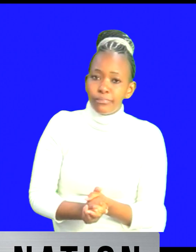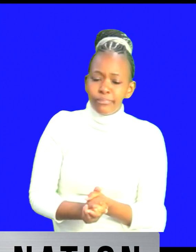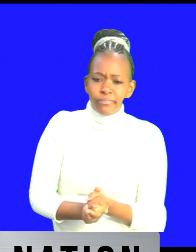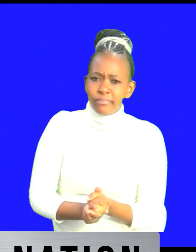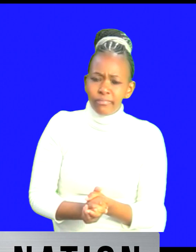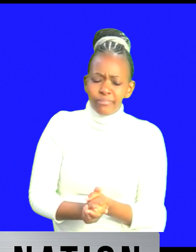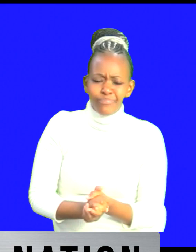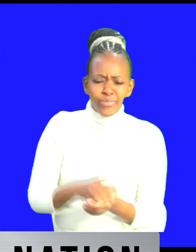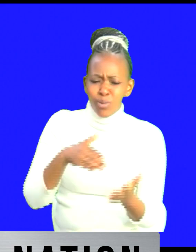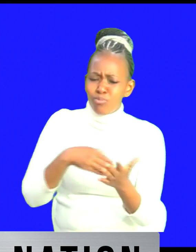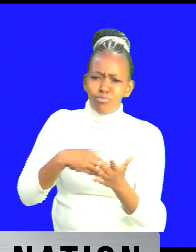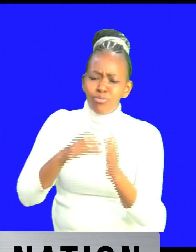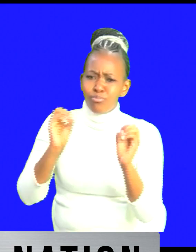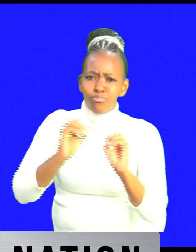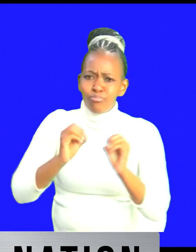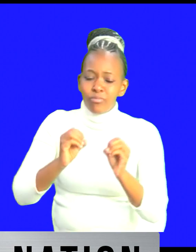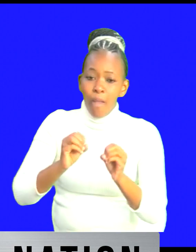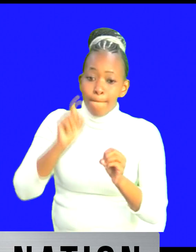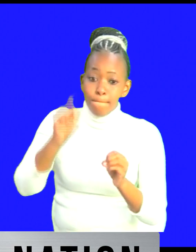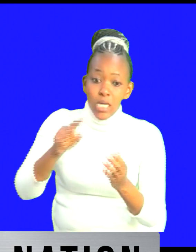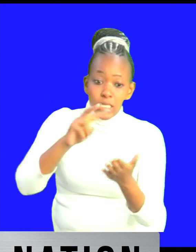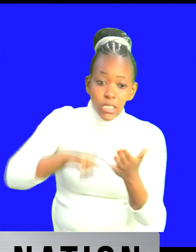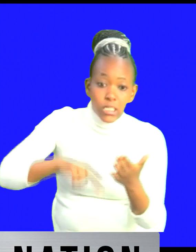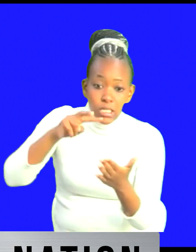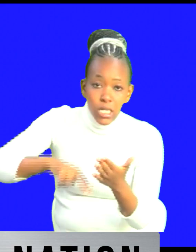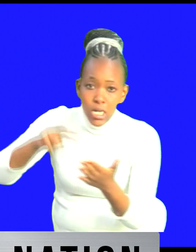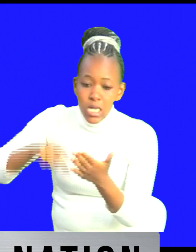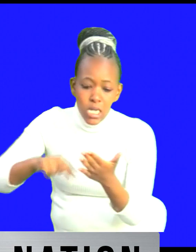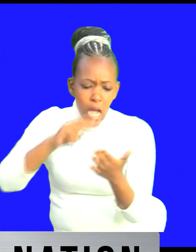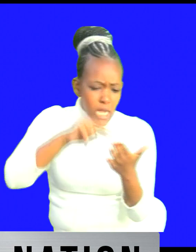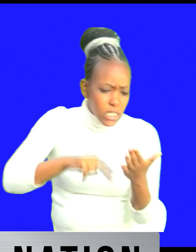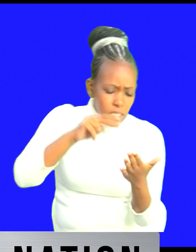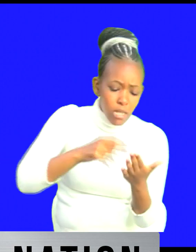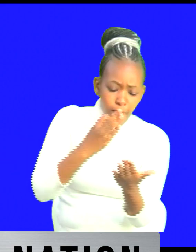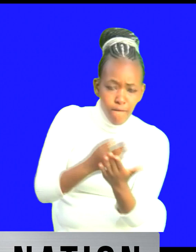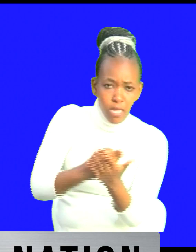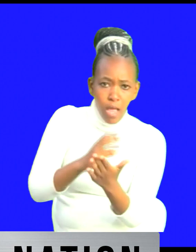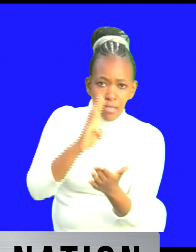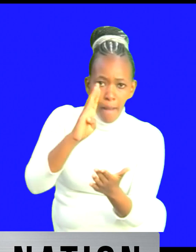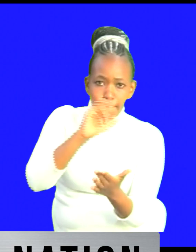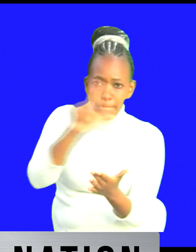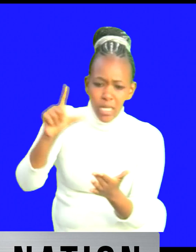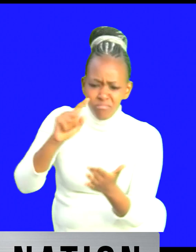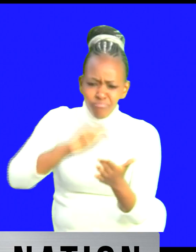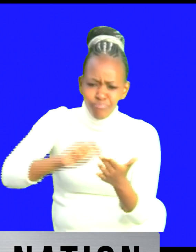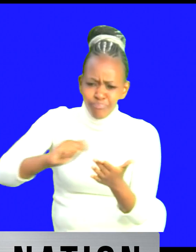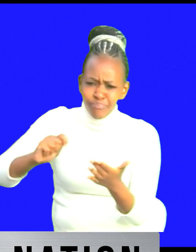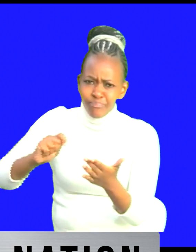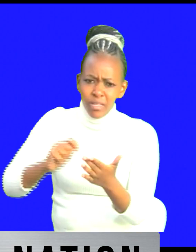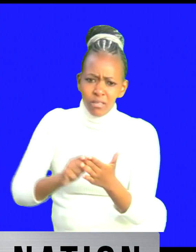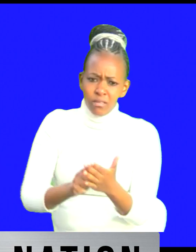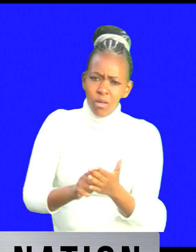not be gullible let's read that finance bill as much as it is written in so many words to confuses the 160